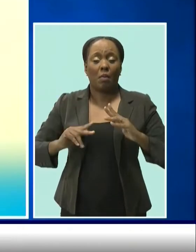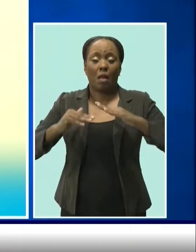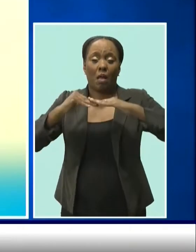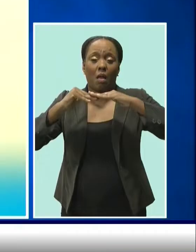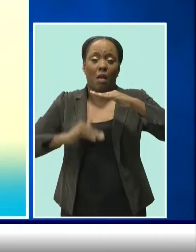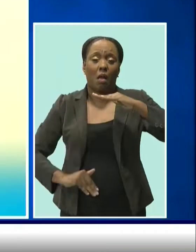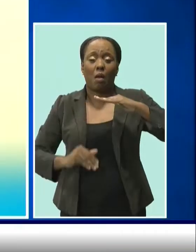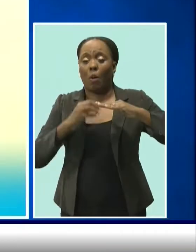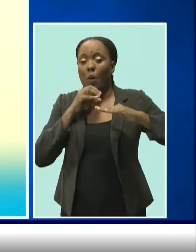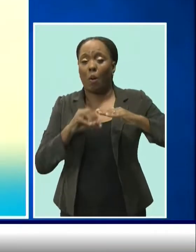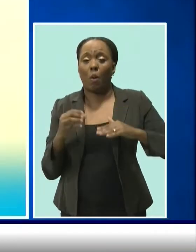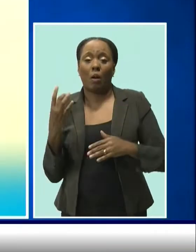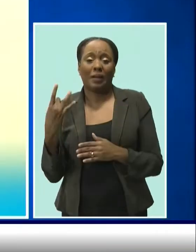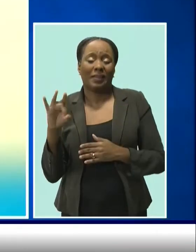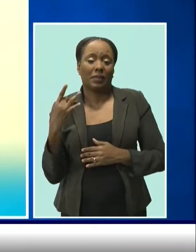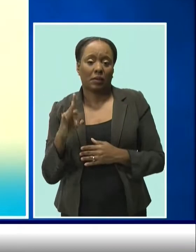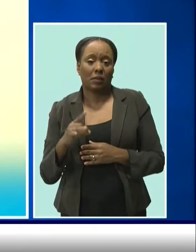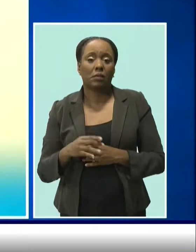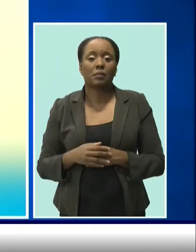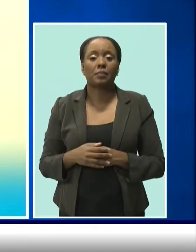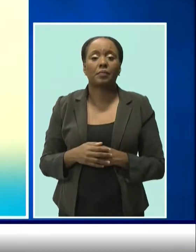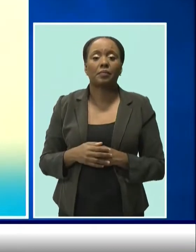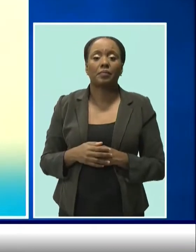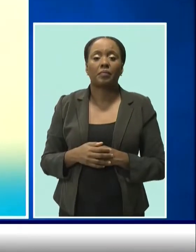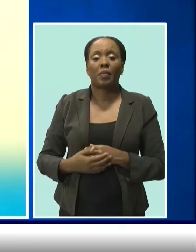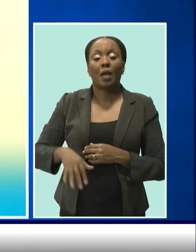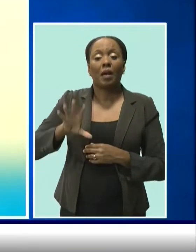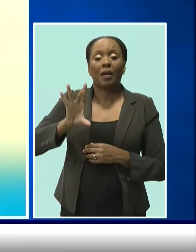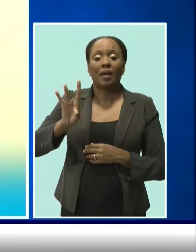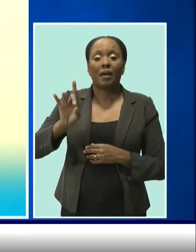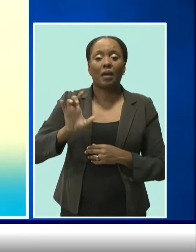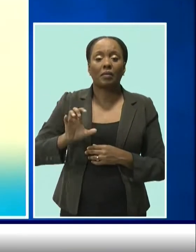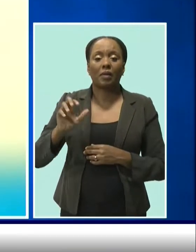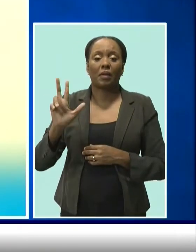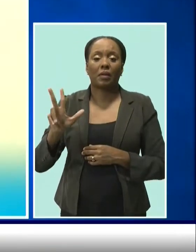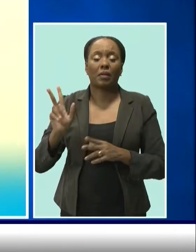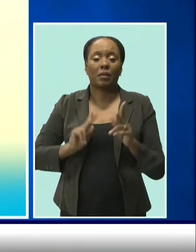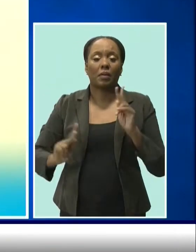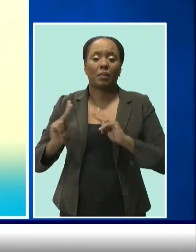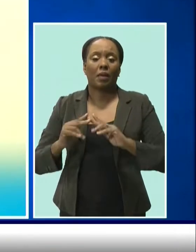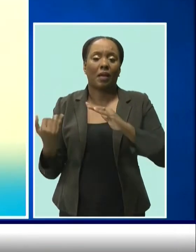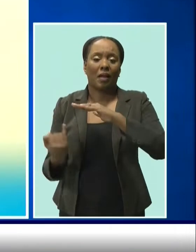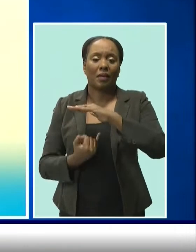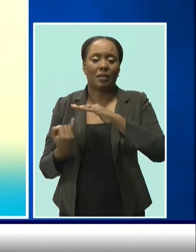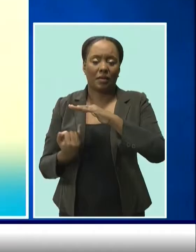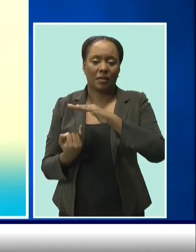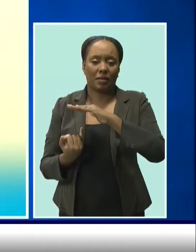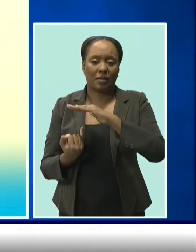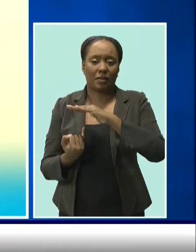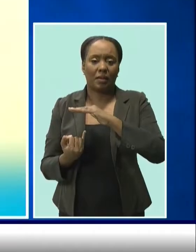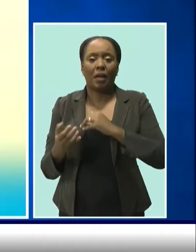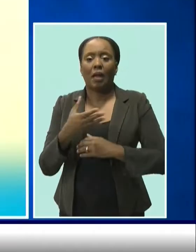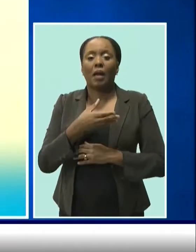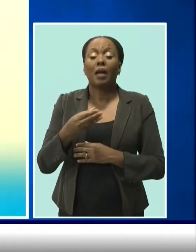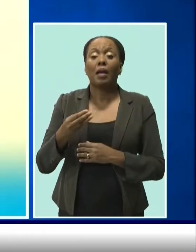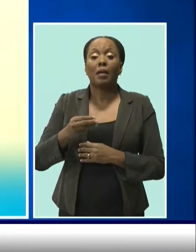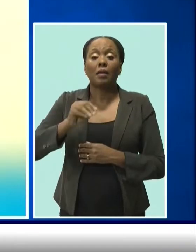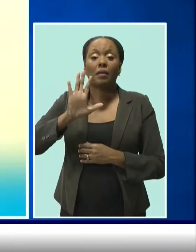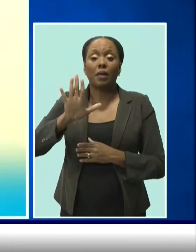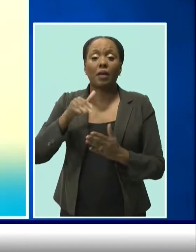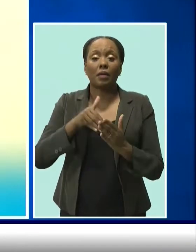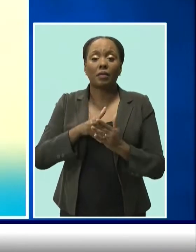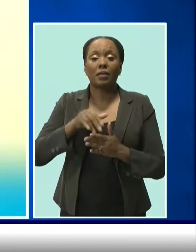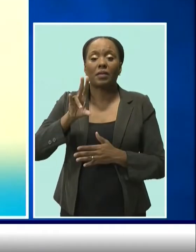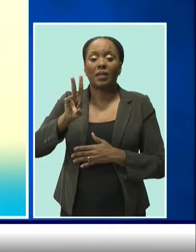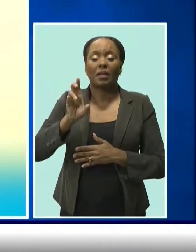129 females and 61 people who are under the age of 18. There are 803 people in isolation facilities